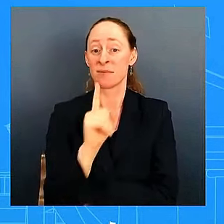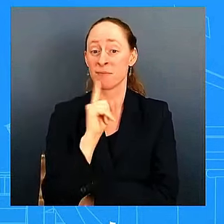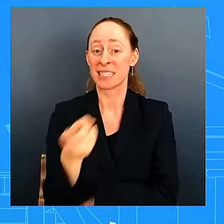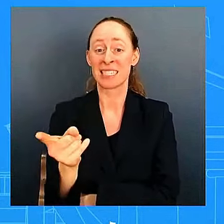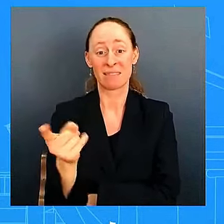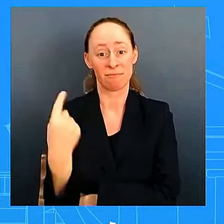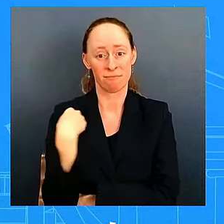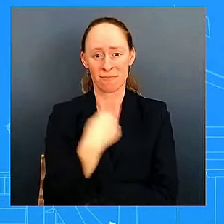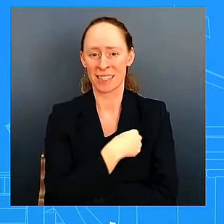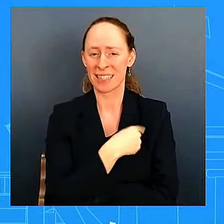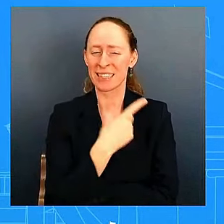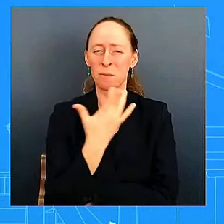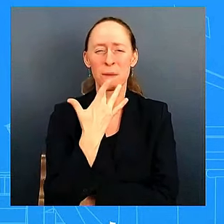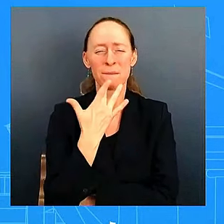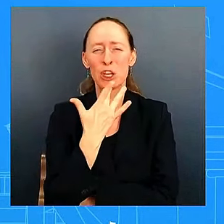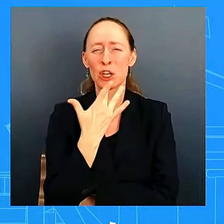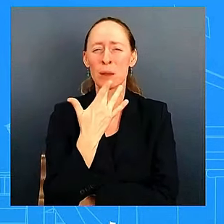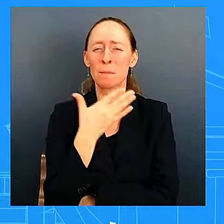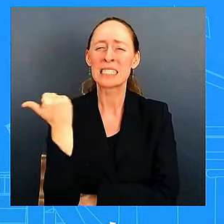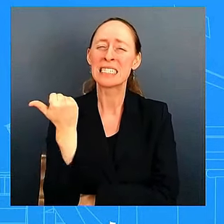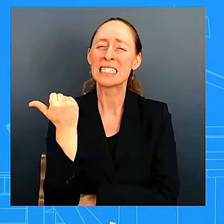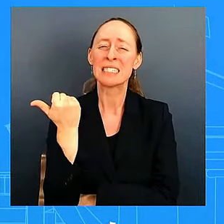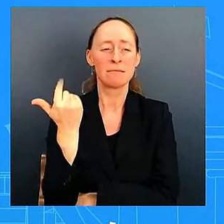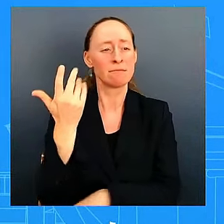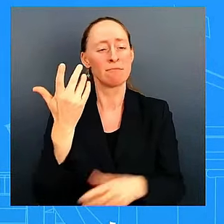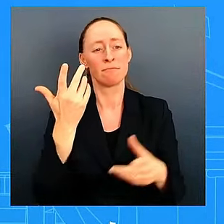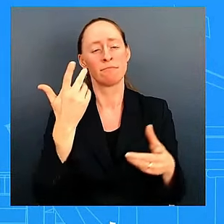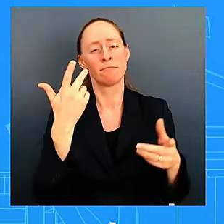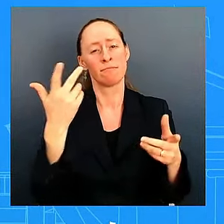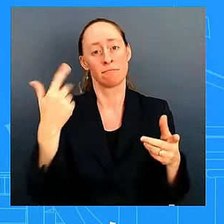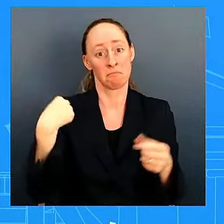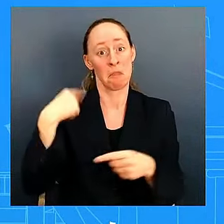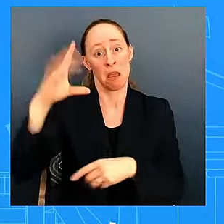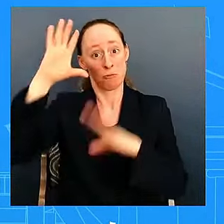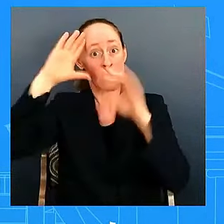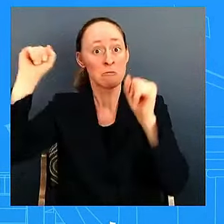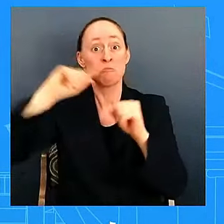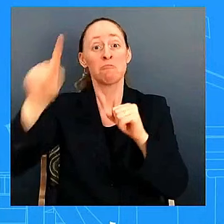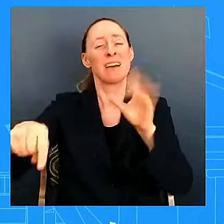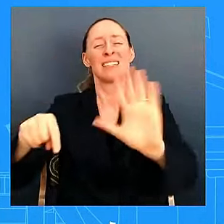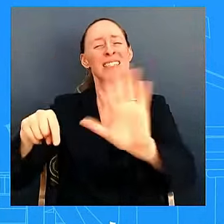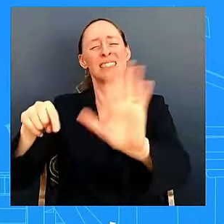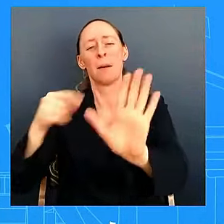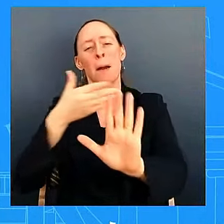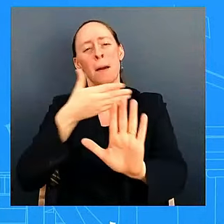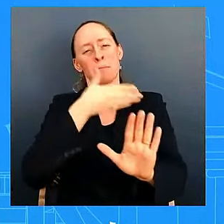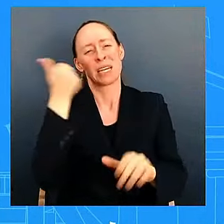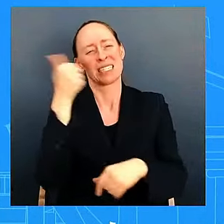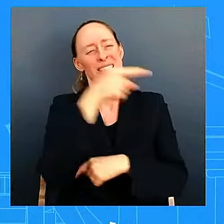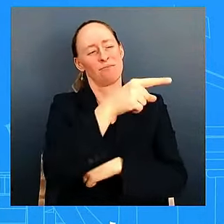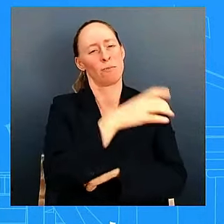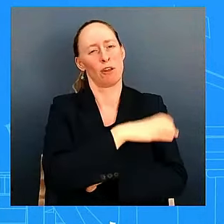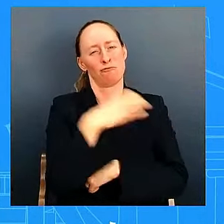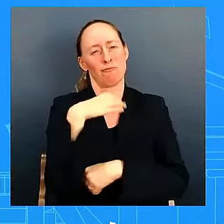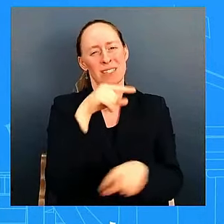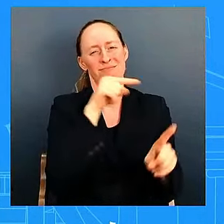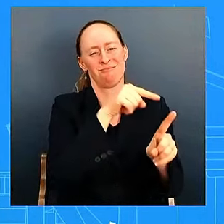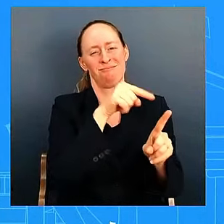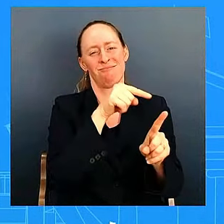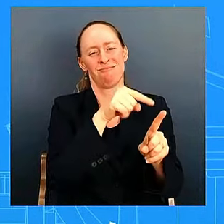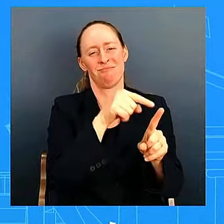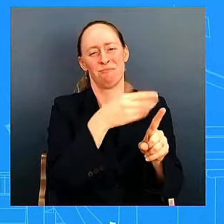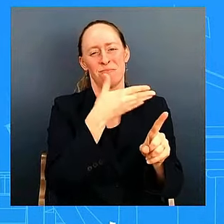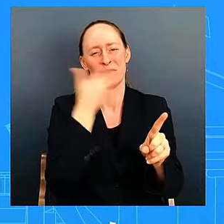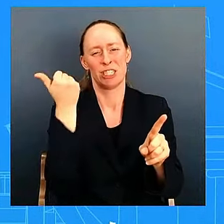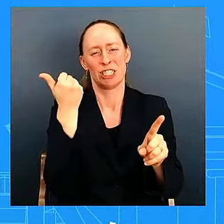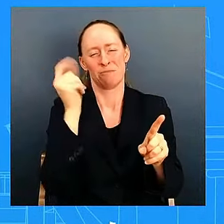way you know this president he believes reaching across the aisle is an important thing to do we've been able to get bipartisan legislation done